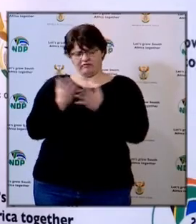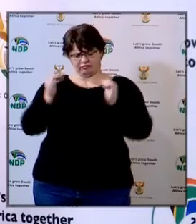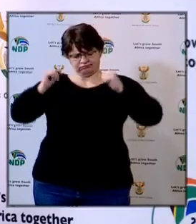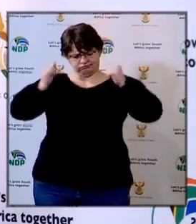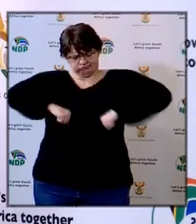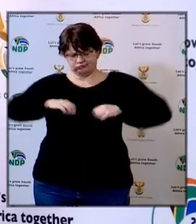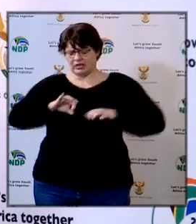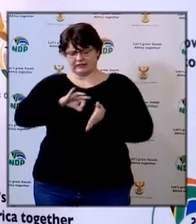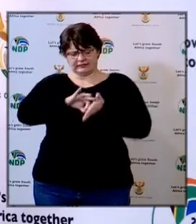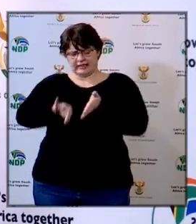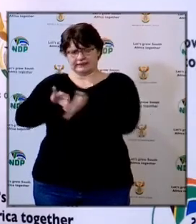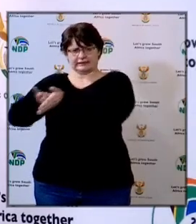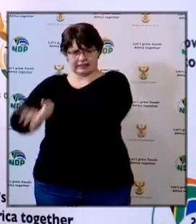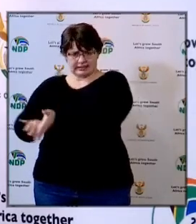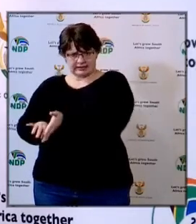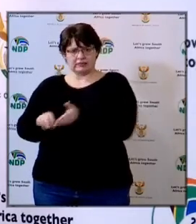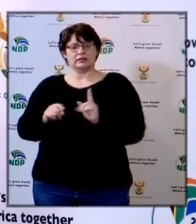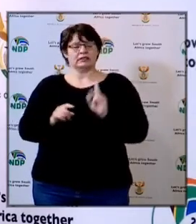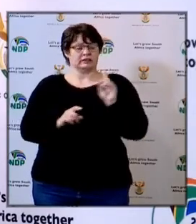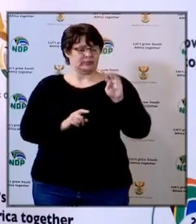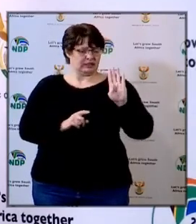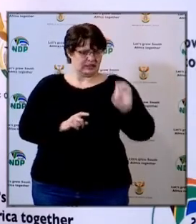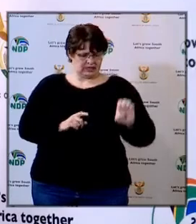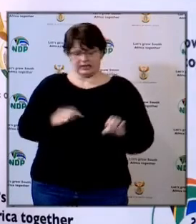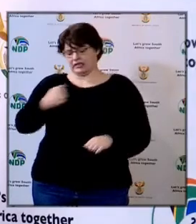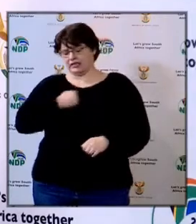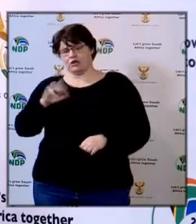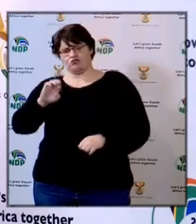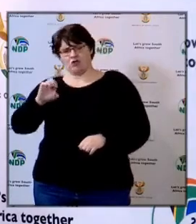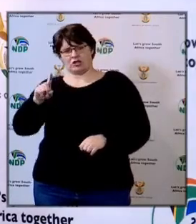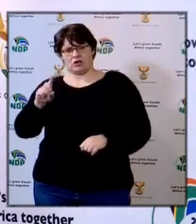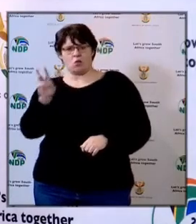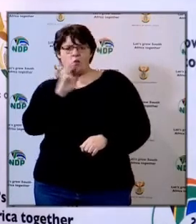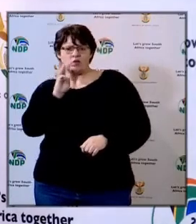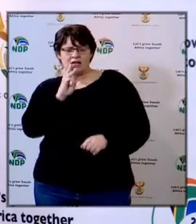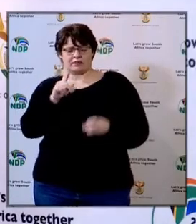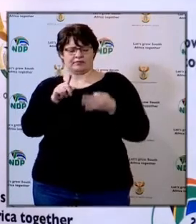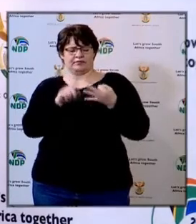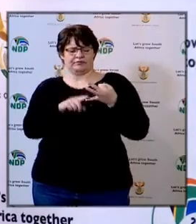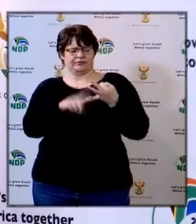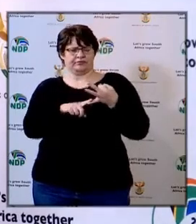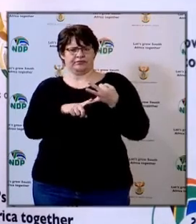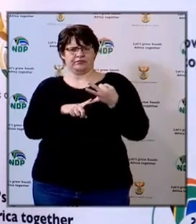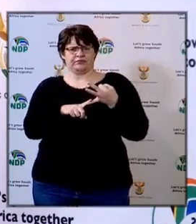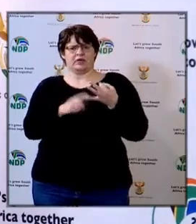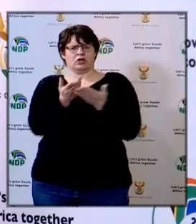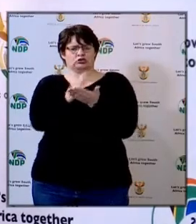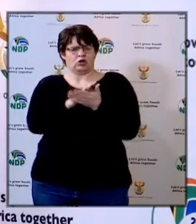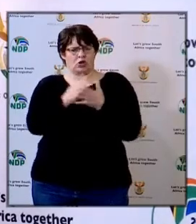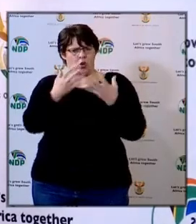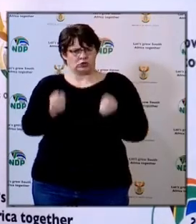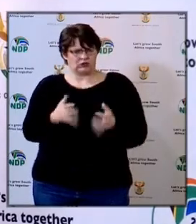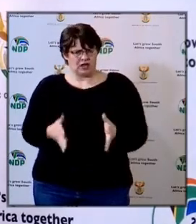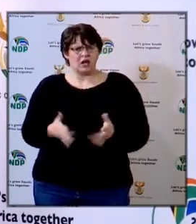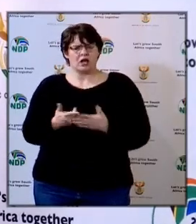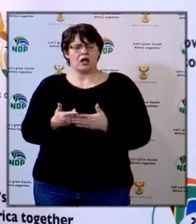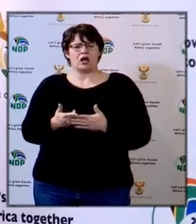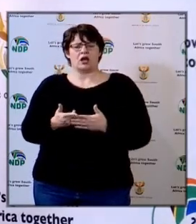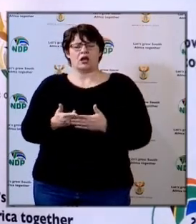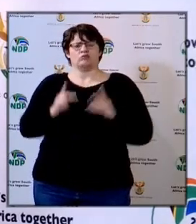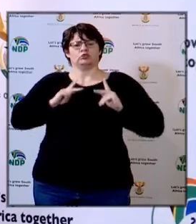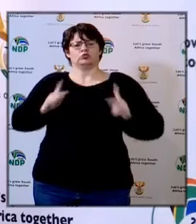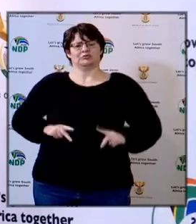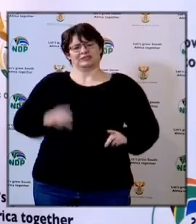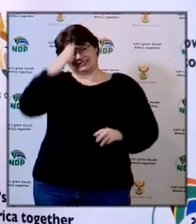Trapatite Agreement amongst ourselves, Department of Basic Education, and our sister, our shareholder, Department